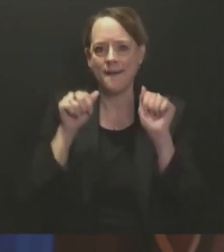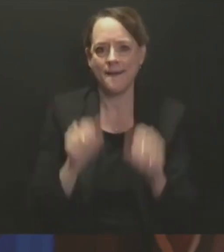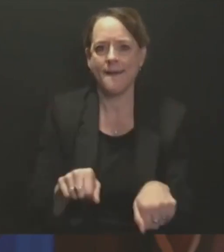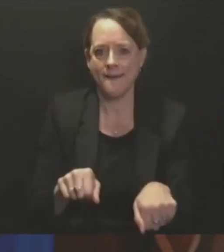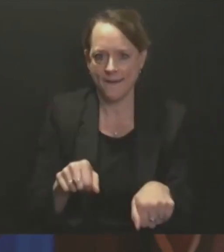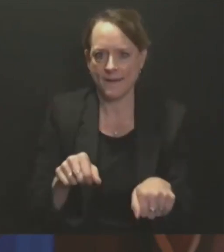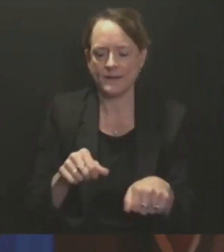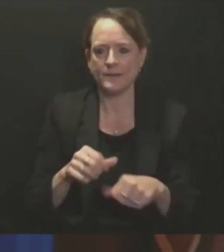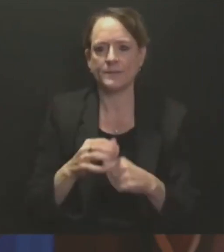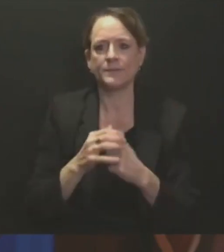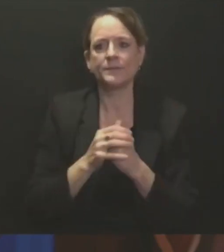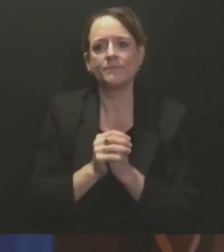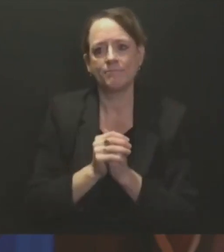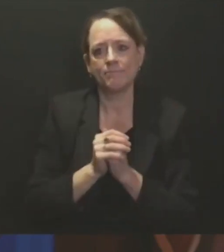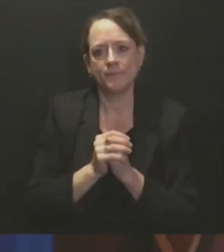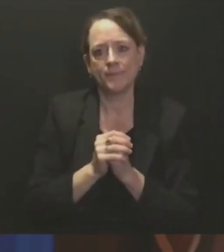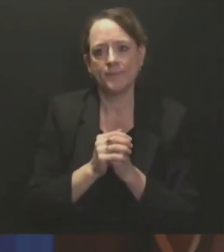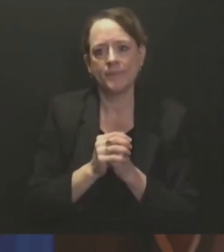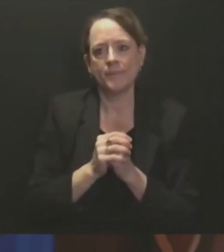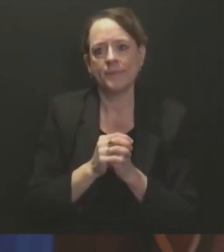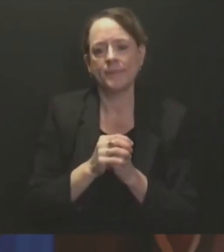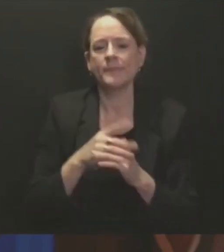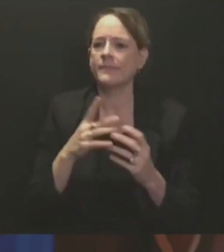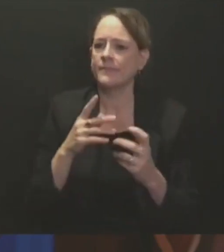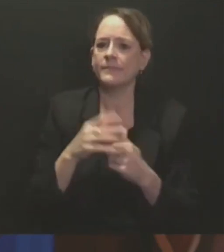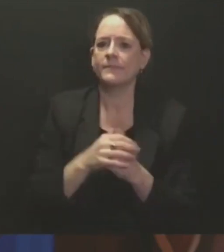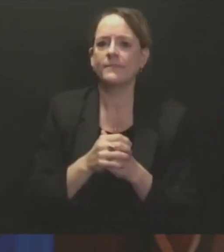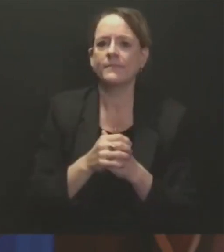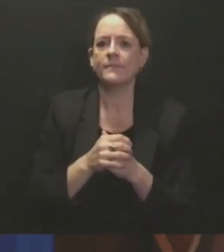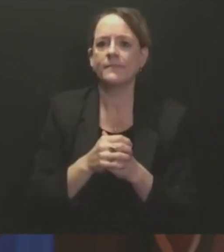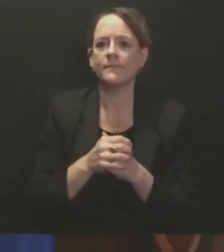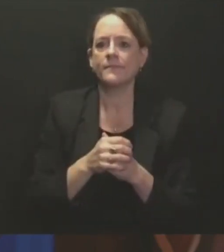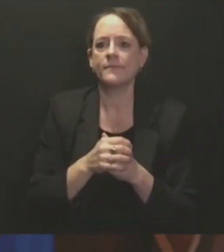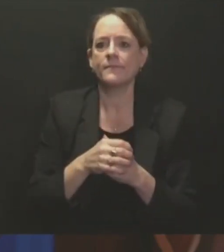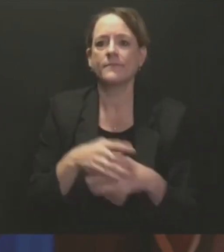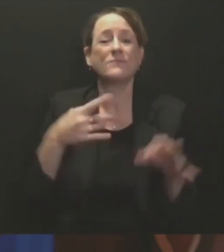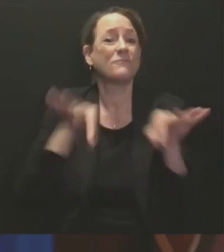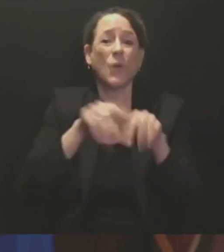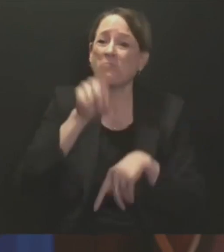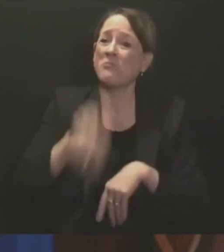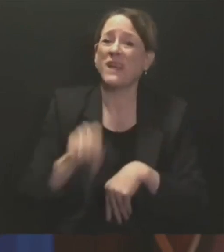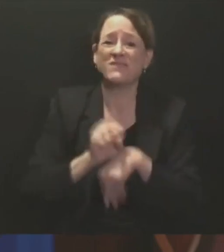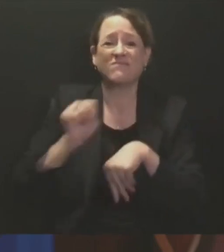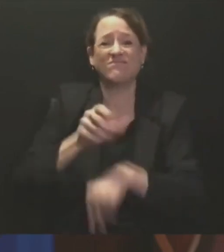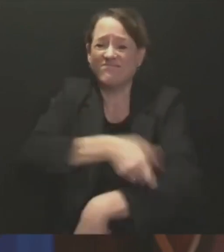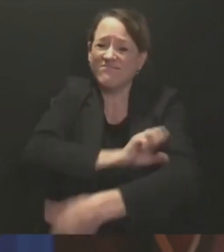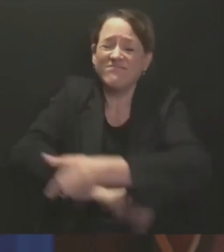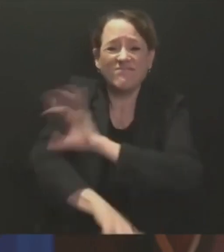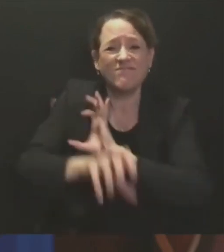to lose. Let's get to work, and let's move forward together, Wisconsin. Thank you. you.